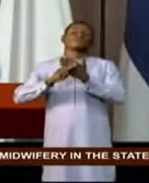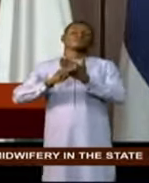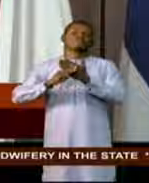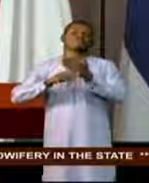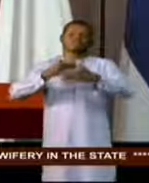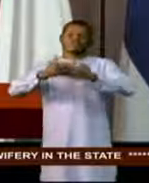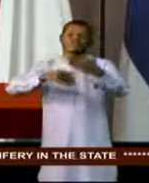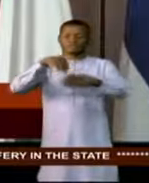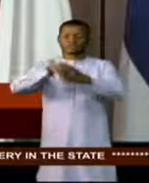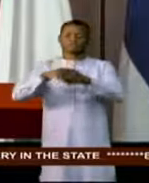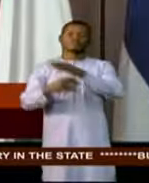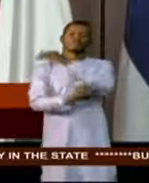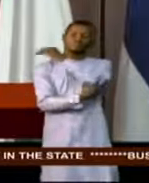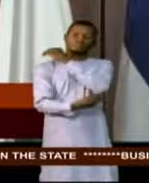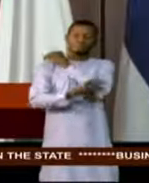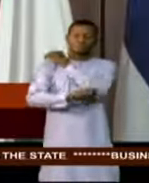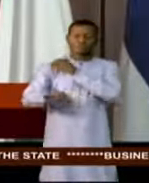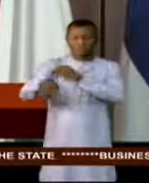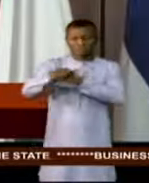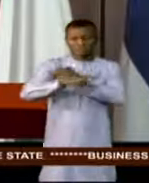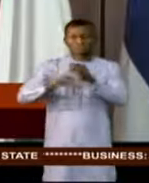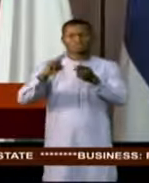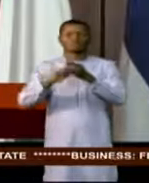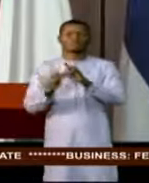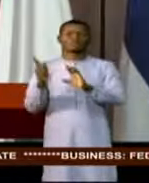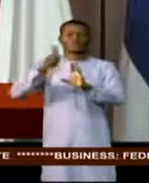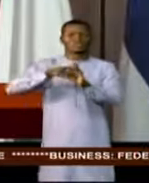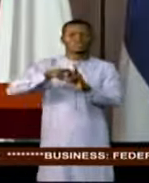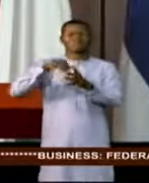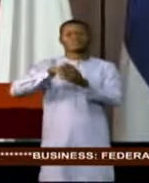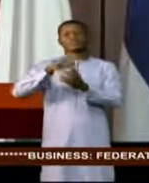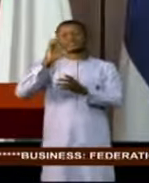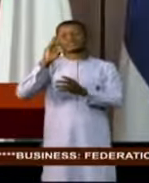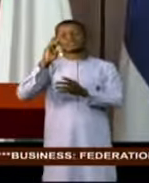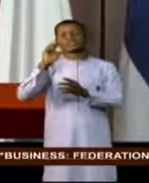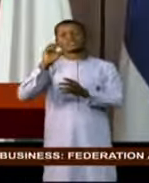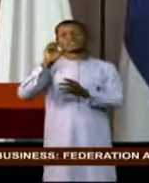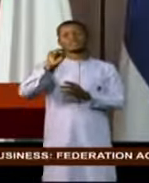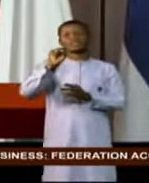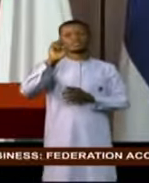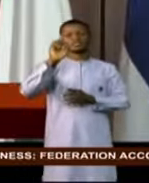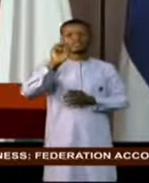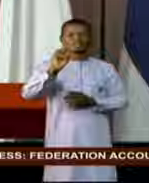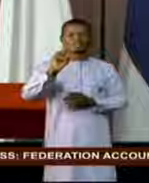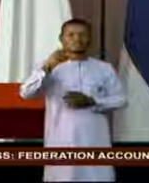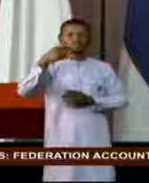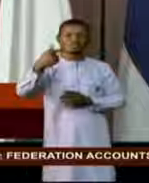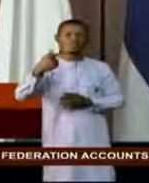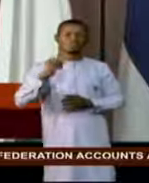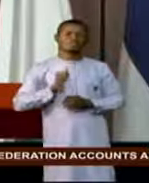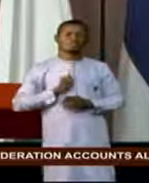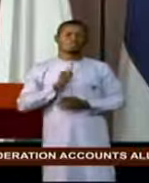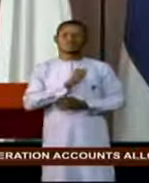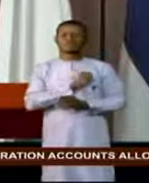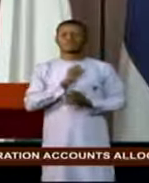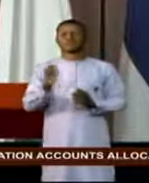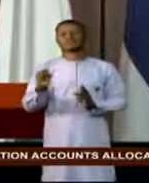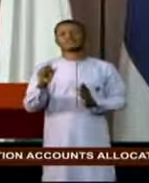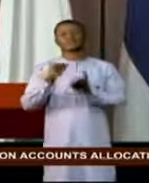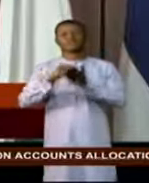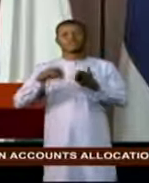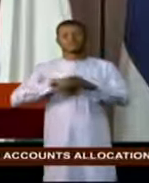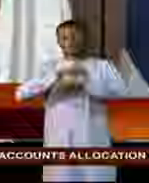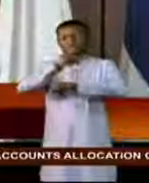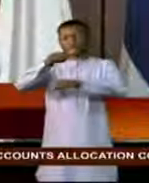by engaging the services of the 17 sustainable development goals ambassadors we appointed